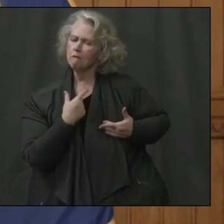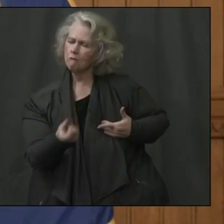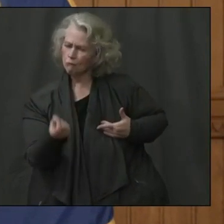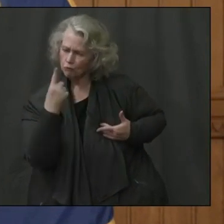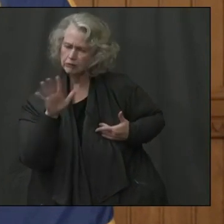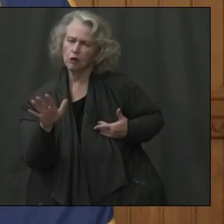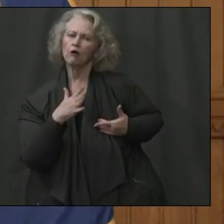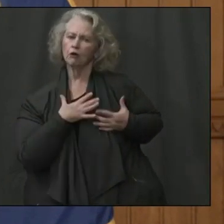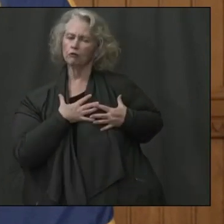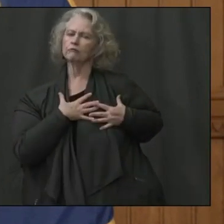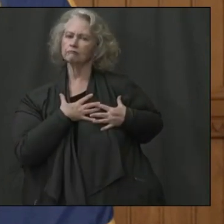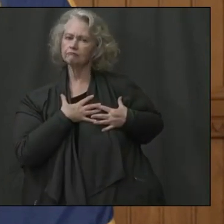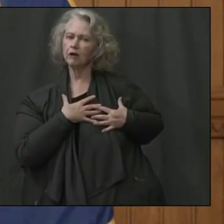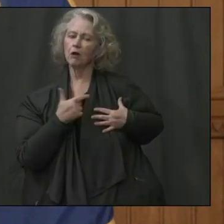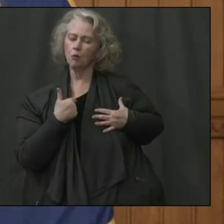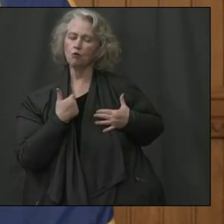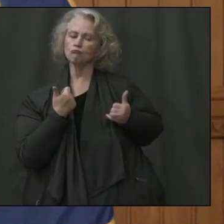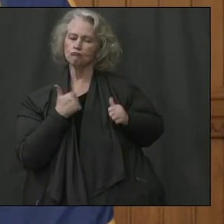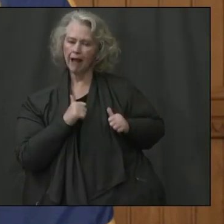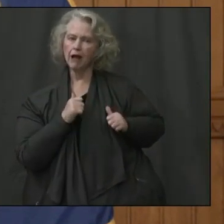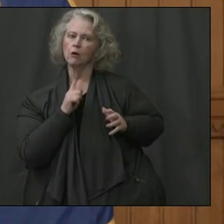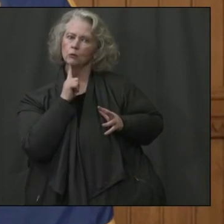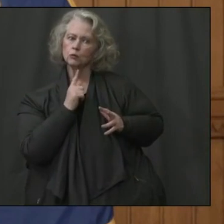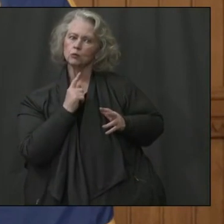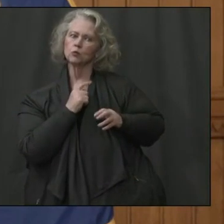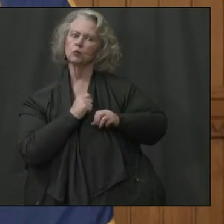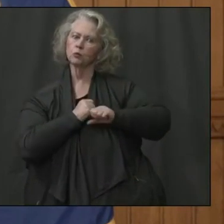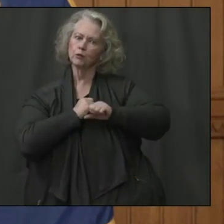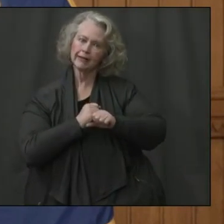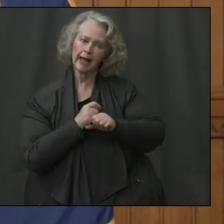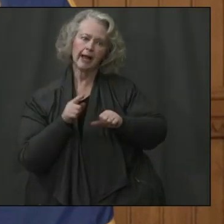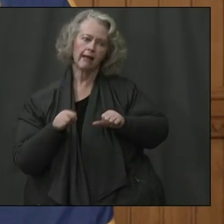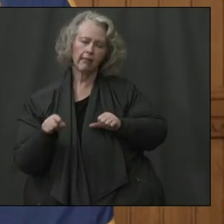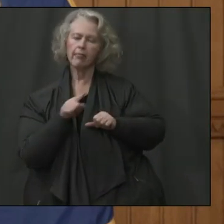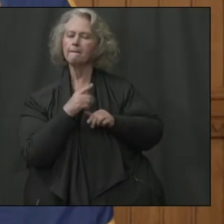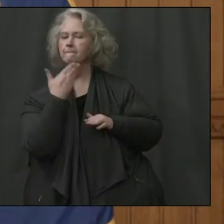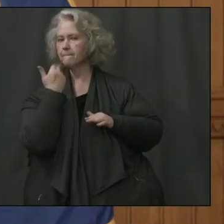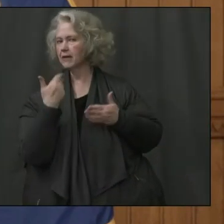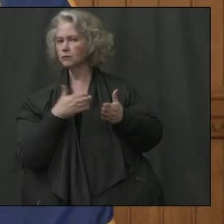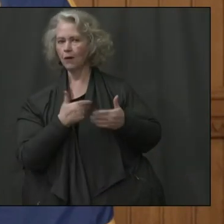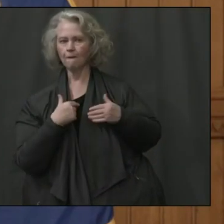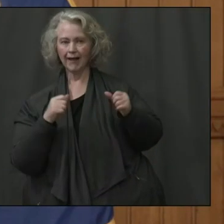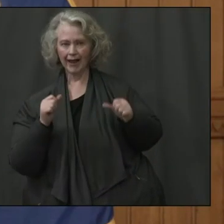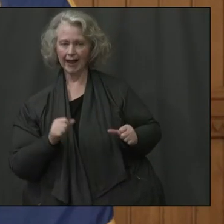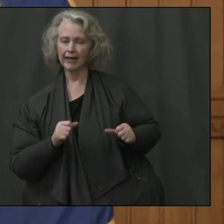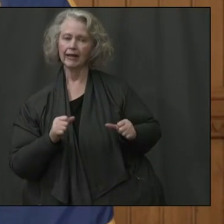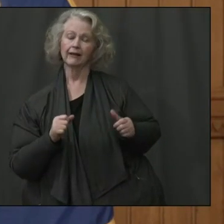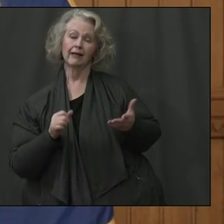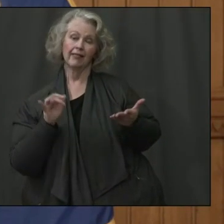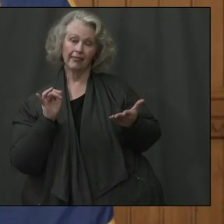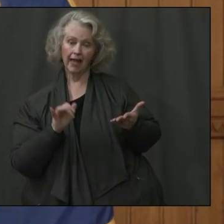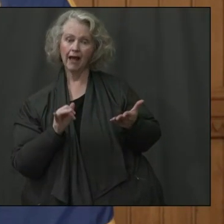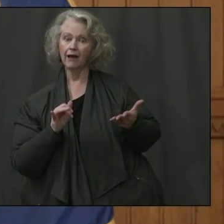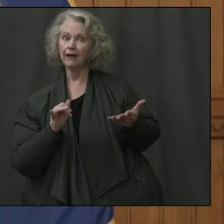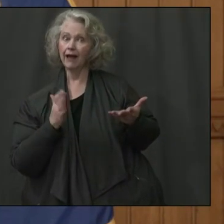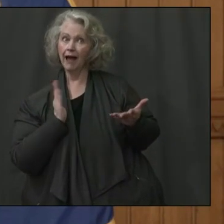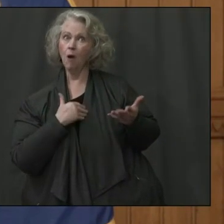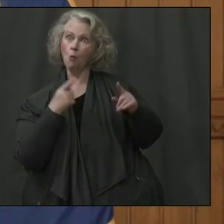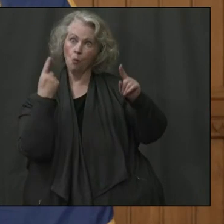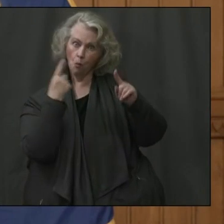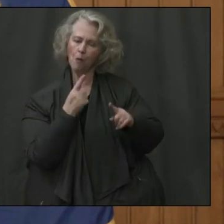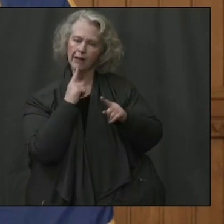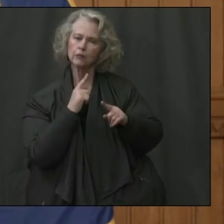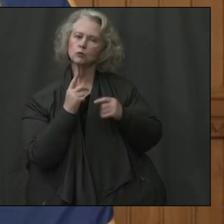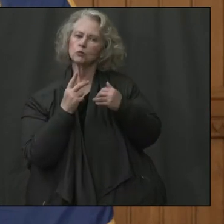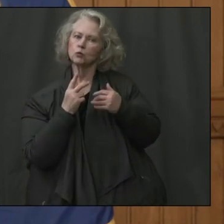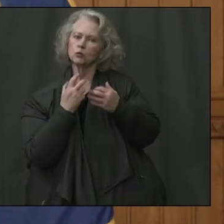What we're trying to do is to protect them as best as we can. And with that, our goal is to save their lives ultimately.